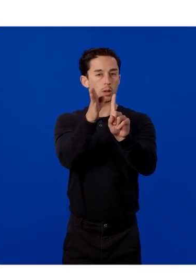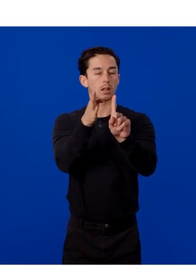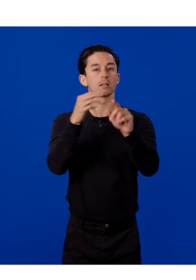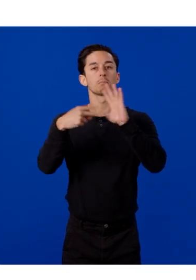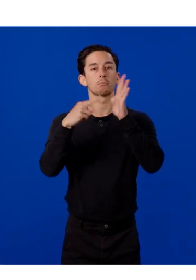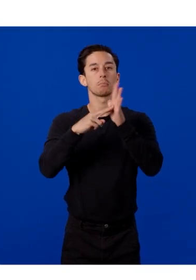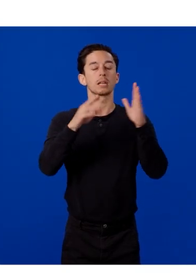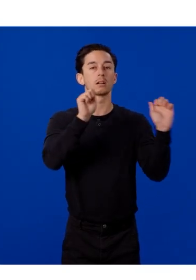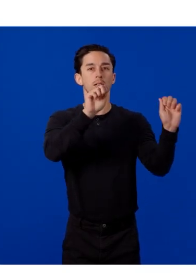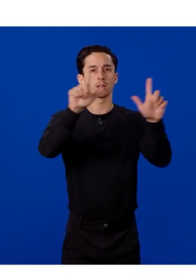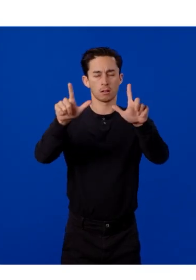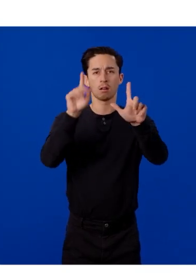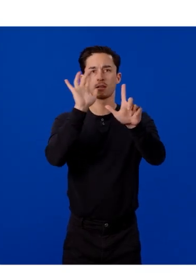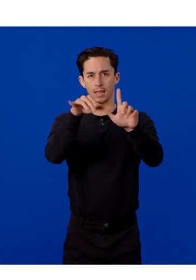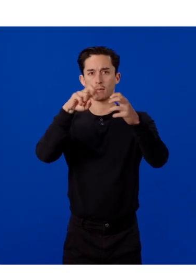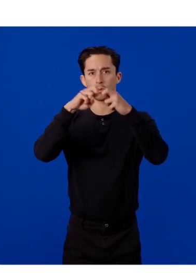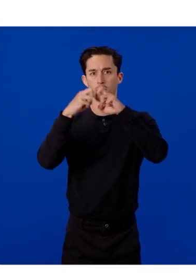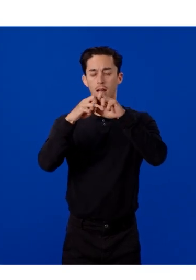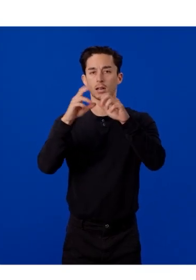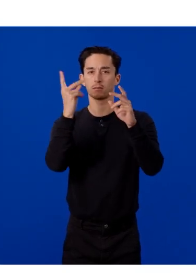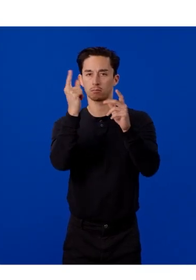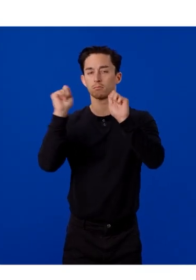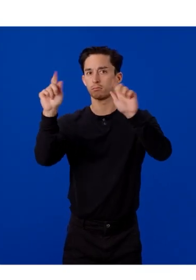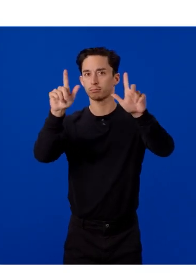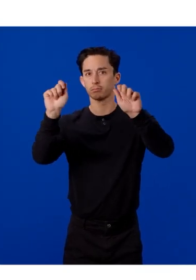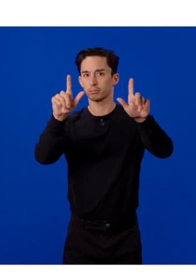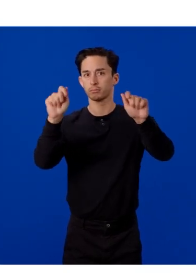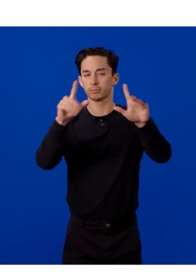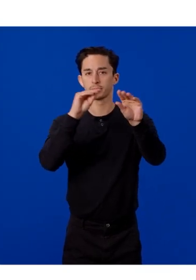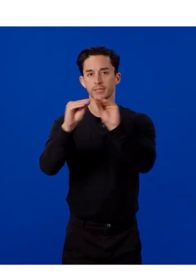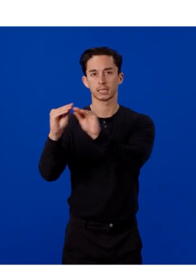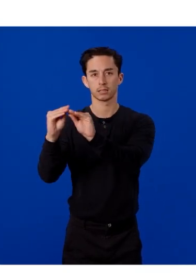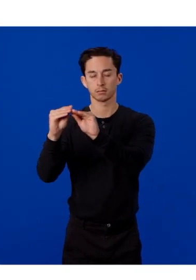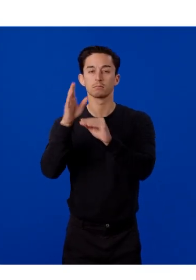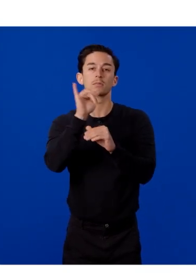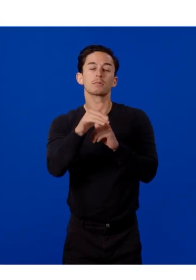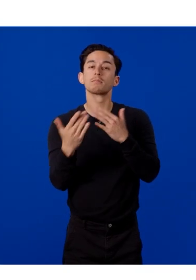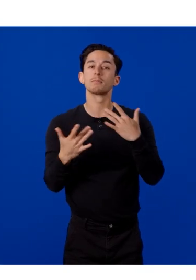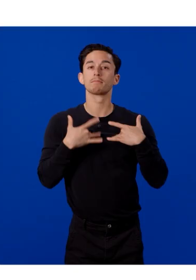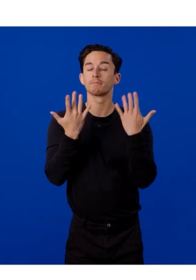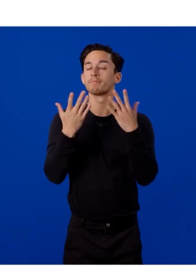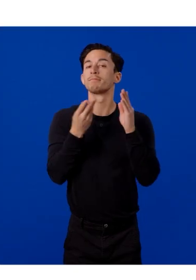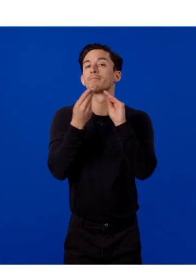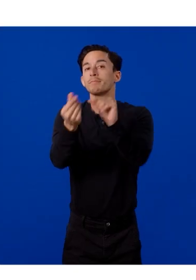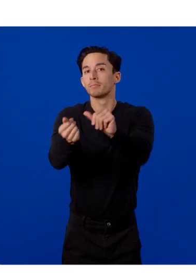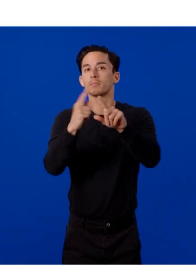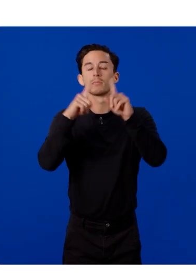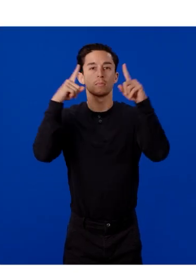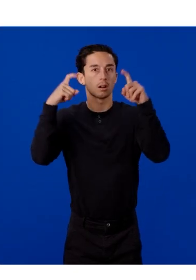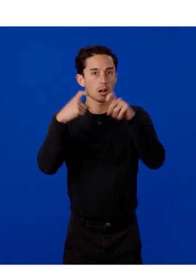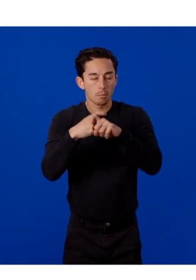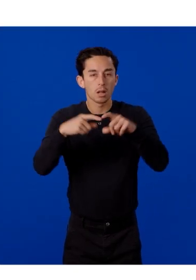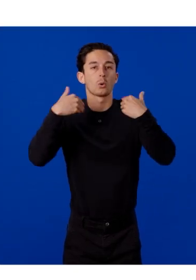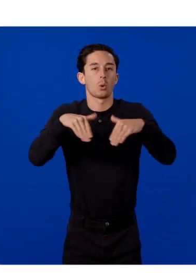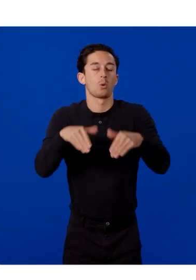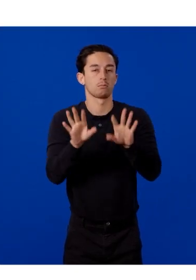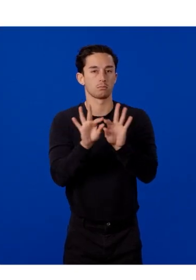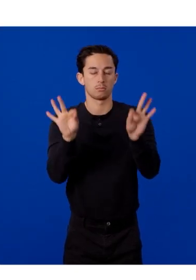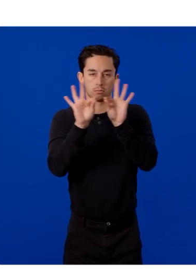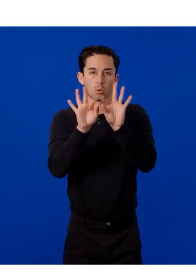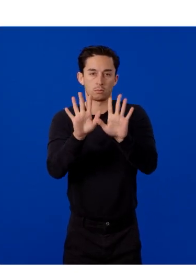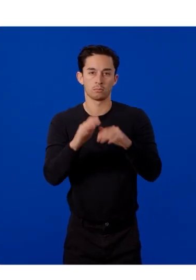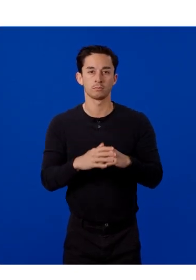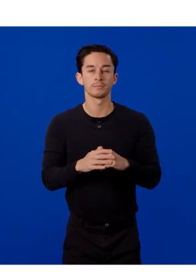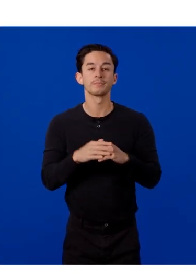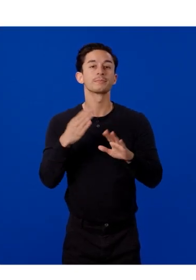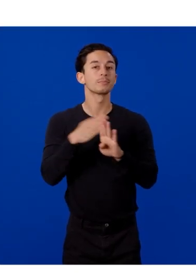In our case, the app is fairly light and runs smoothly. But for complex scenes, this tool is invaluable. Before wrapping